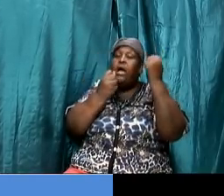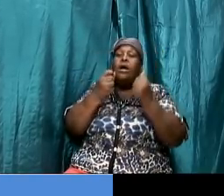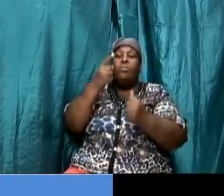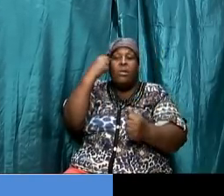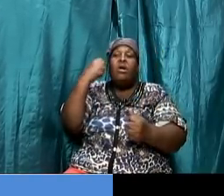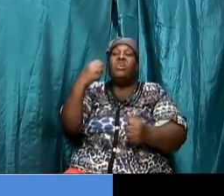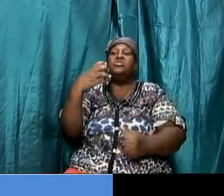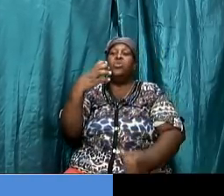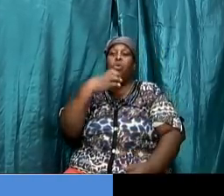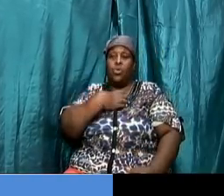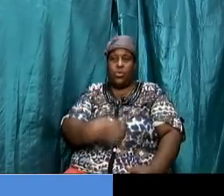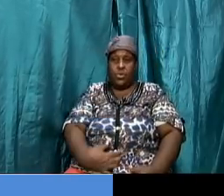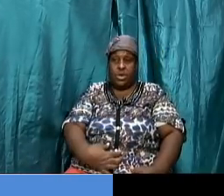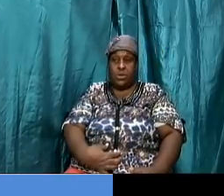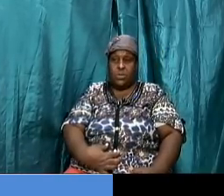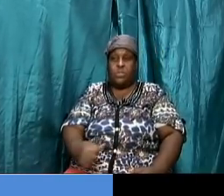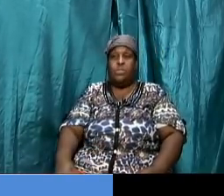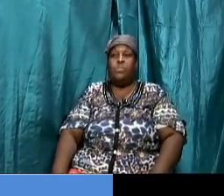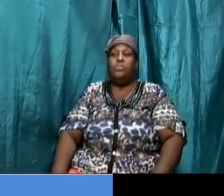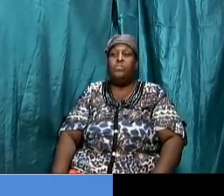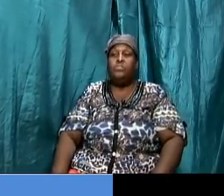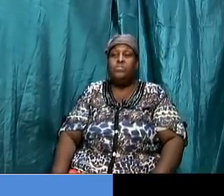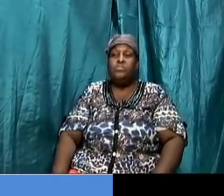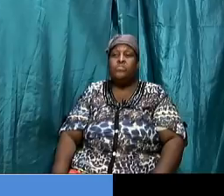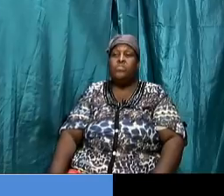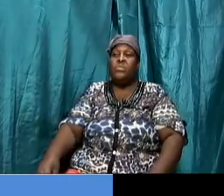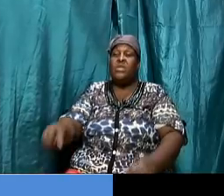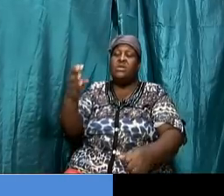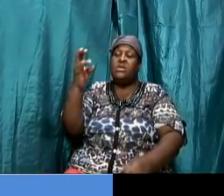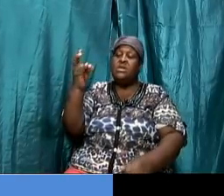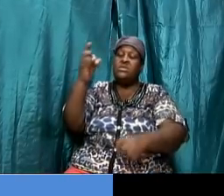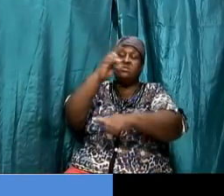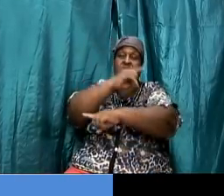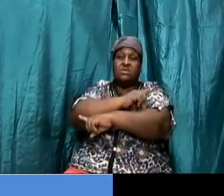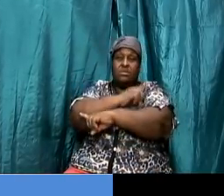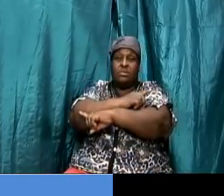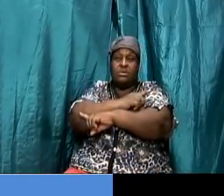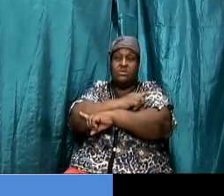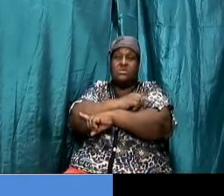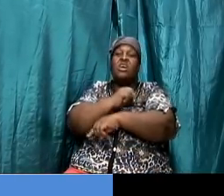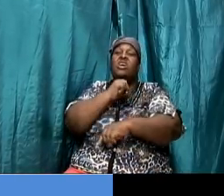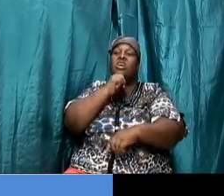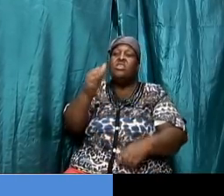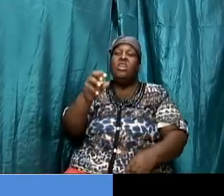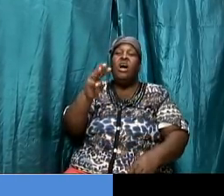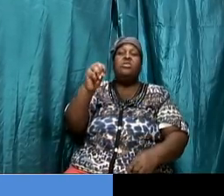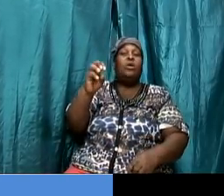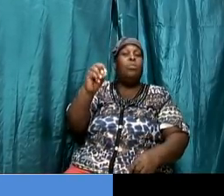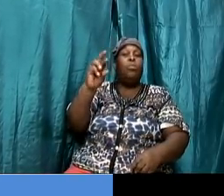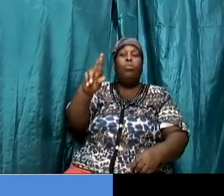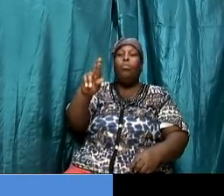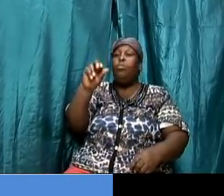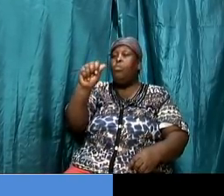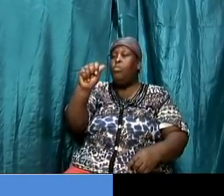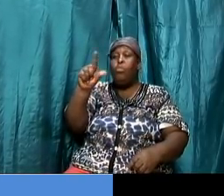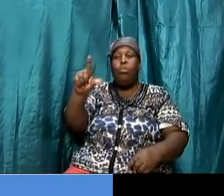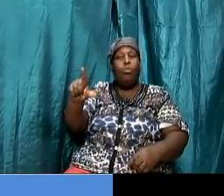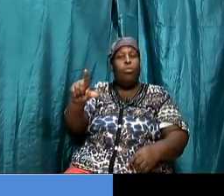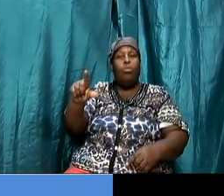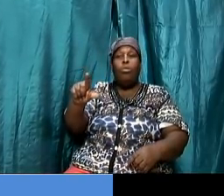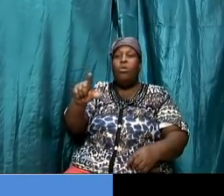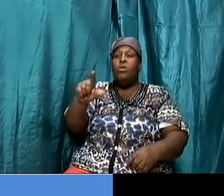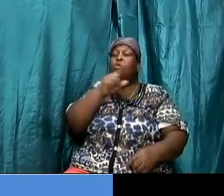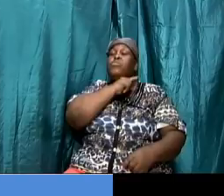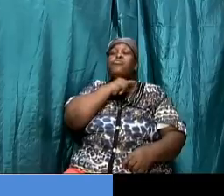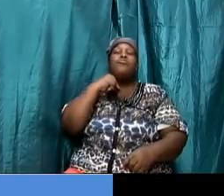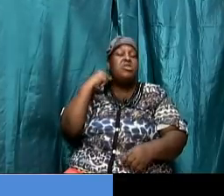that the sabbath is not a moral absolute because the priest